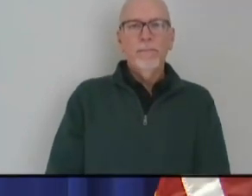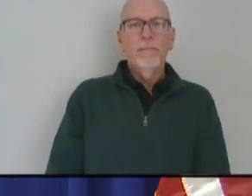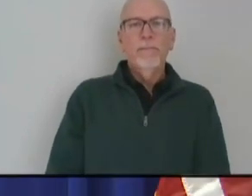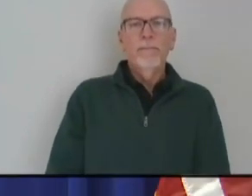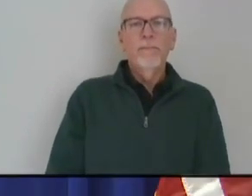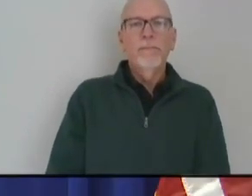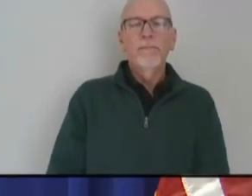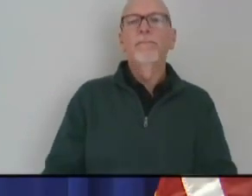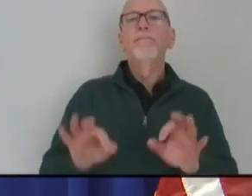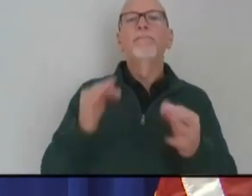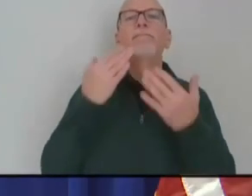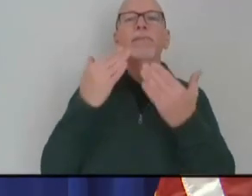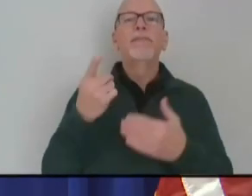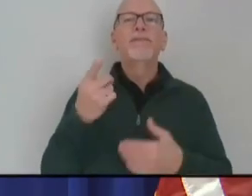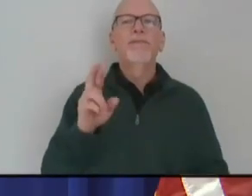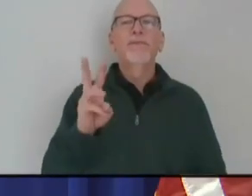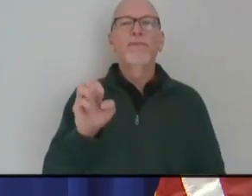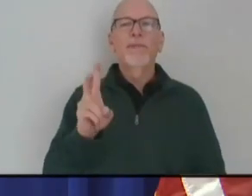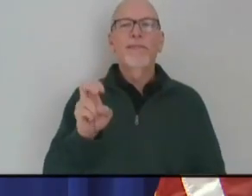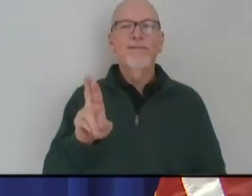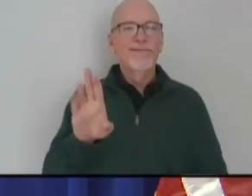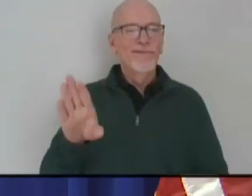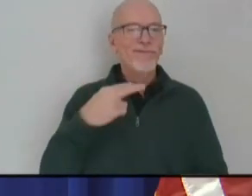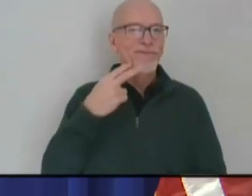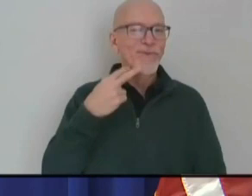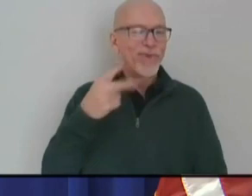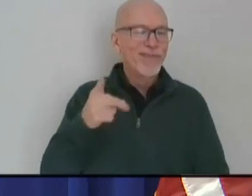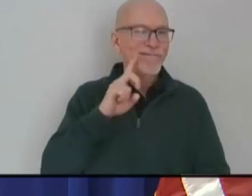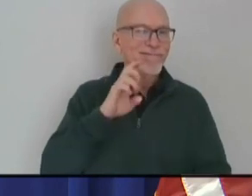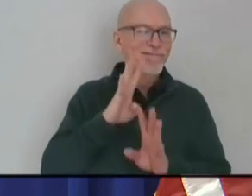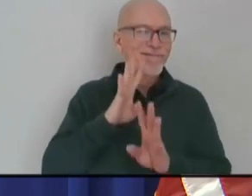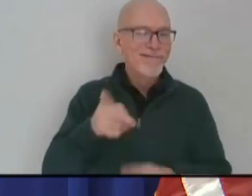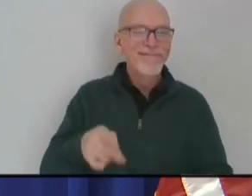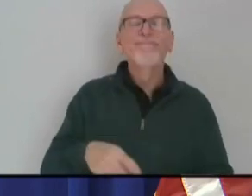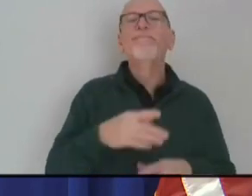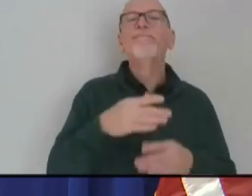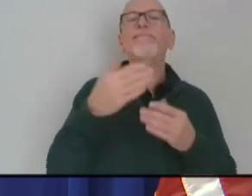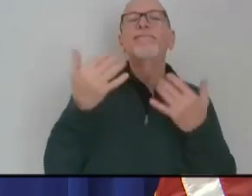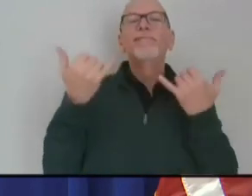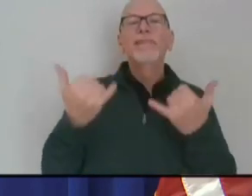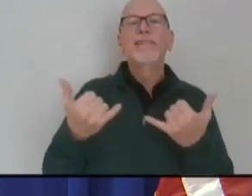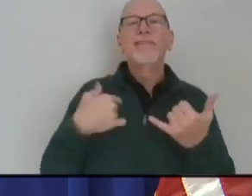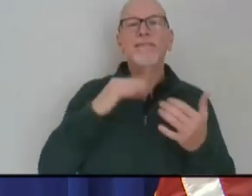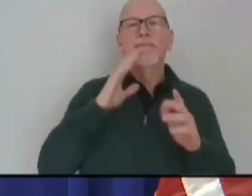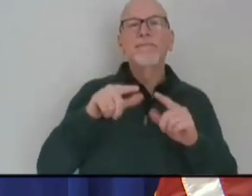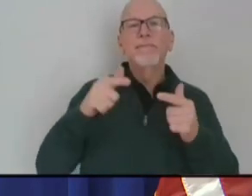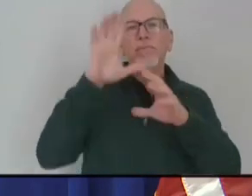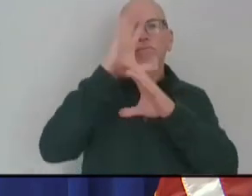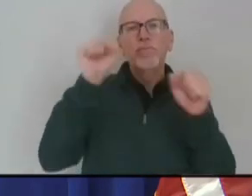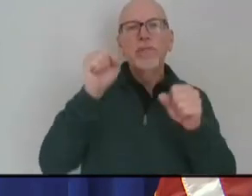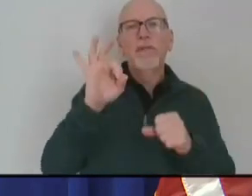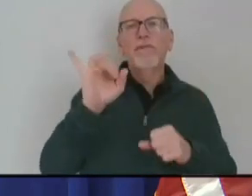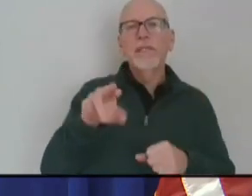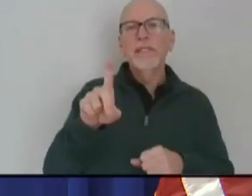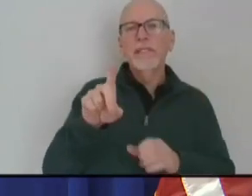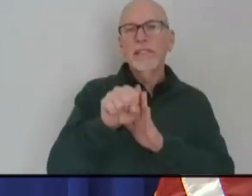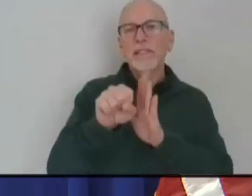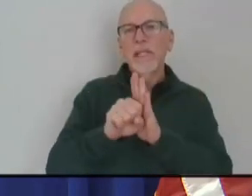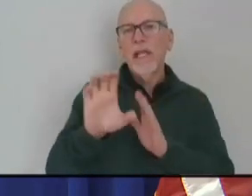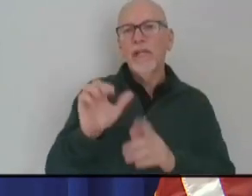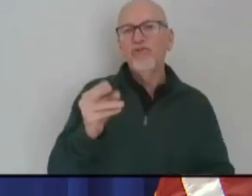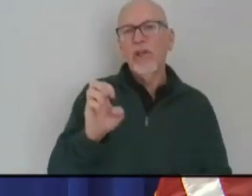Thank you, Dr. Weaver. Again, I recognize that voice. And now we'll go to the president of the Indiana State Chamber of Commerce